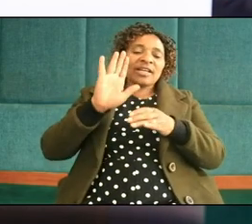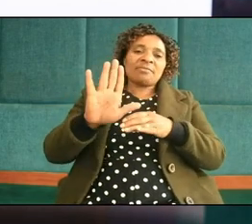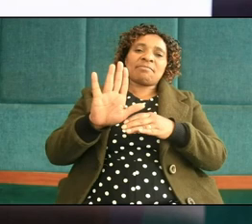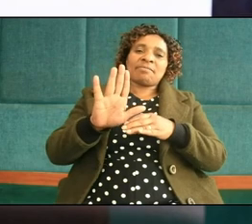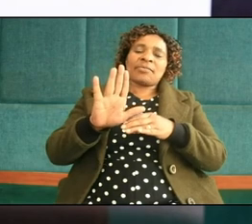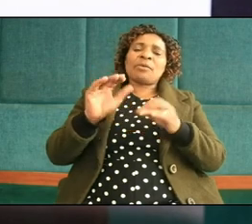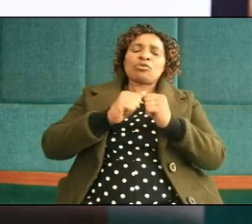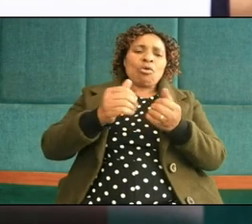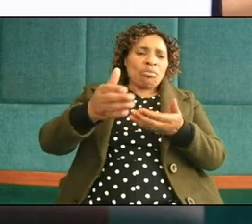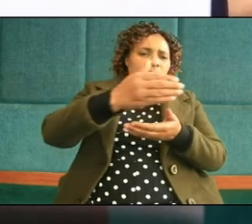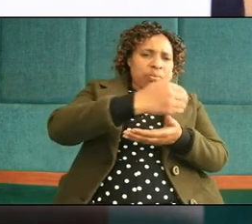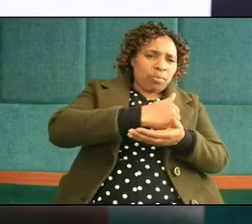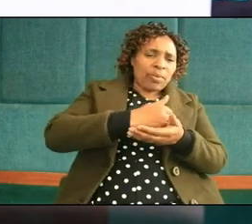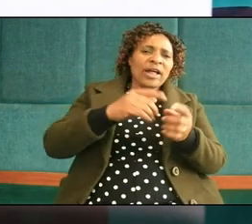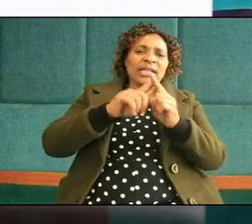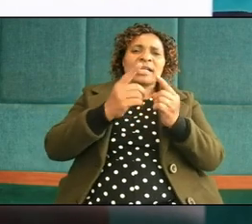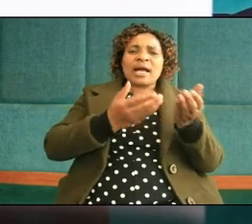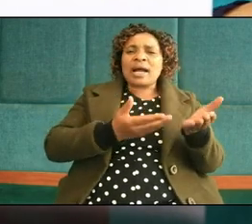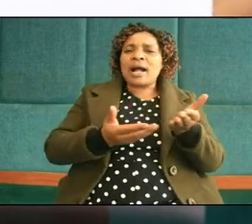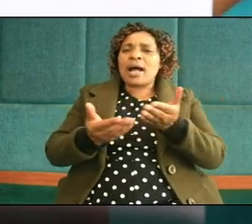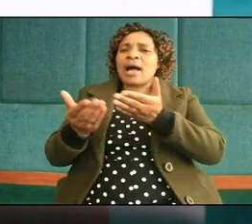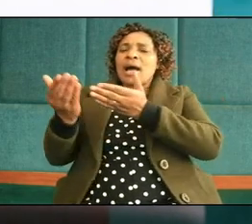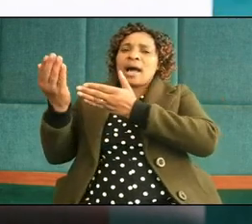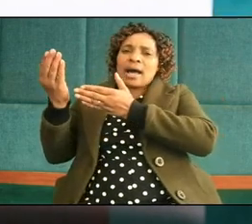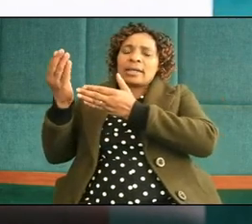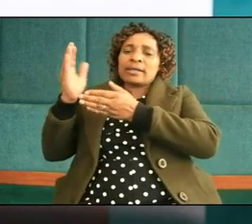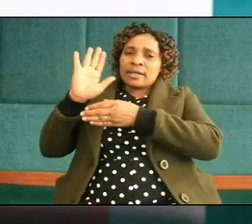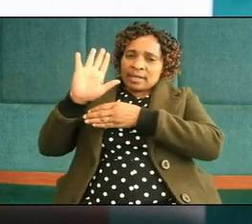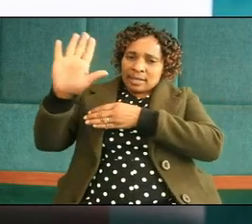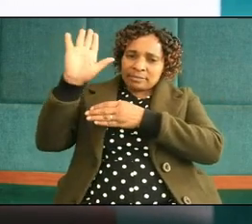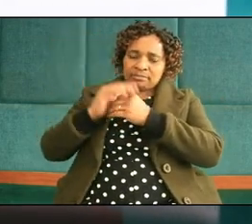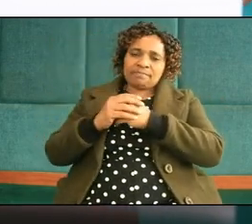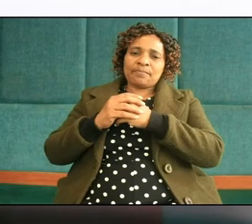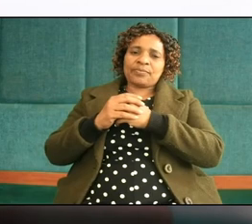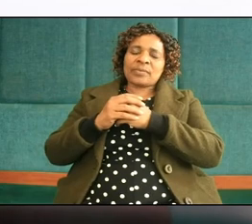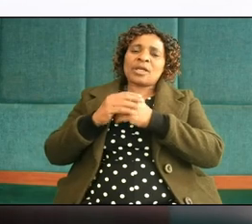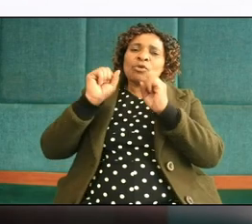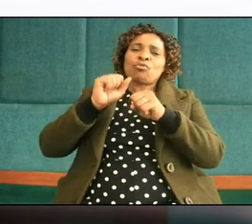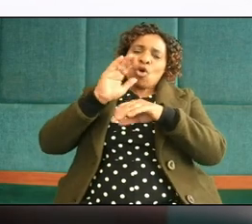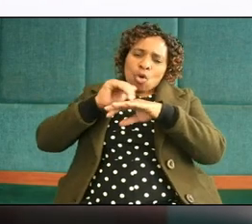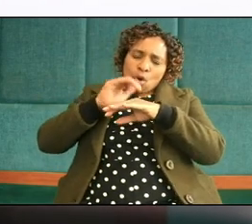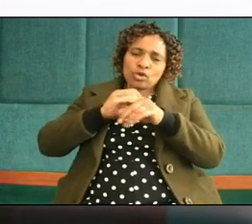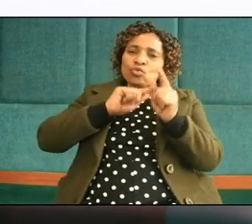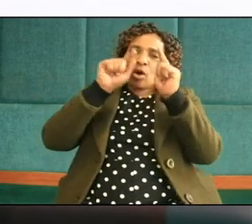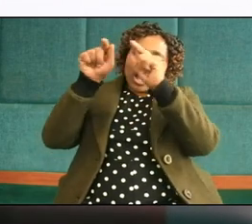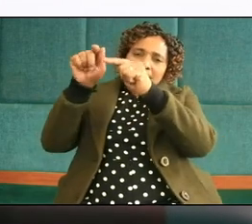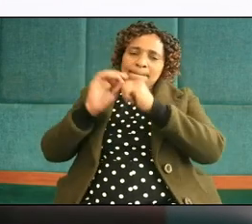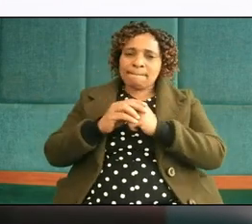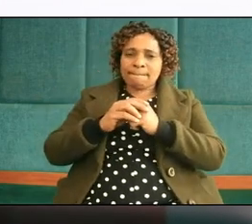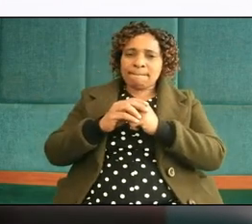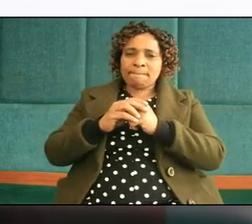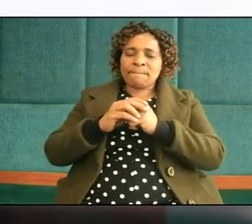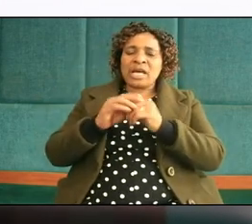will gather the lambs and carry them in the fold of his robe he will call them come he will